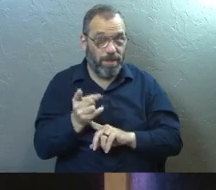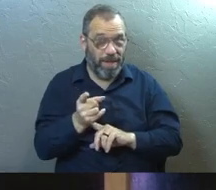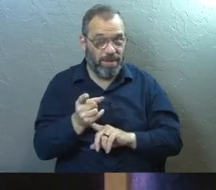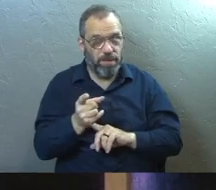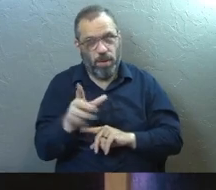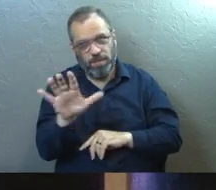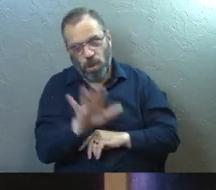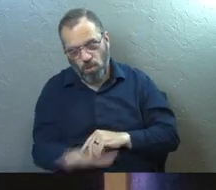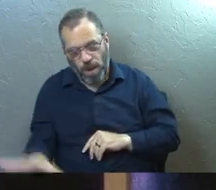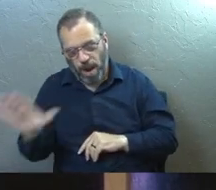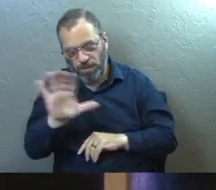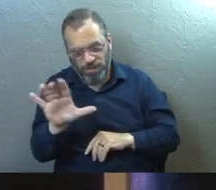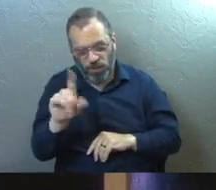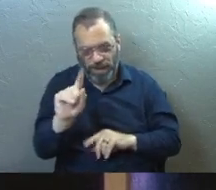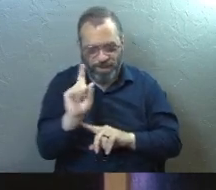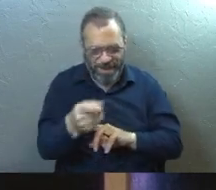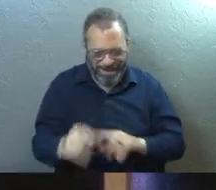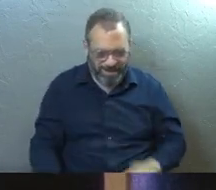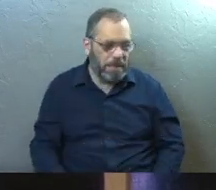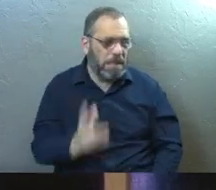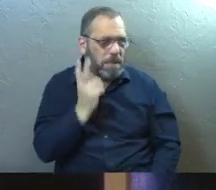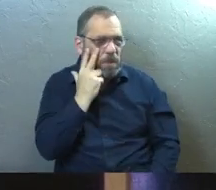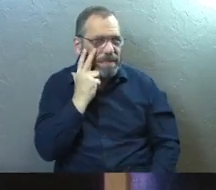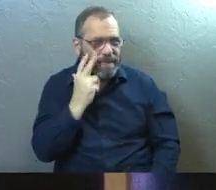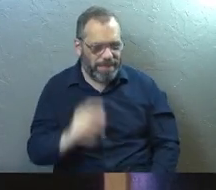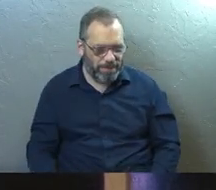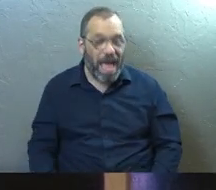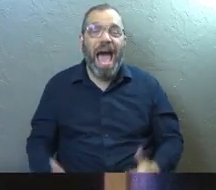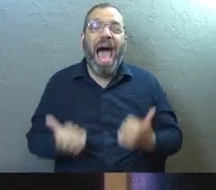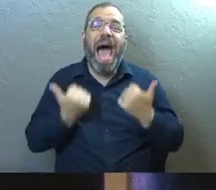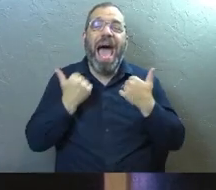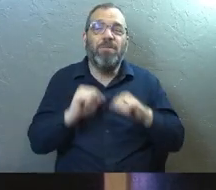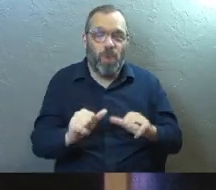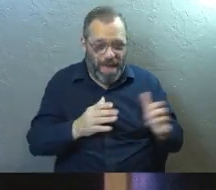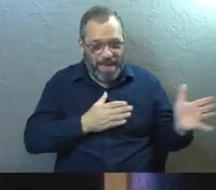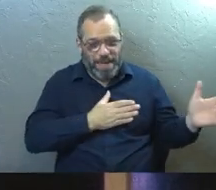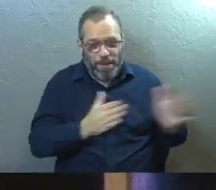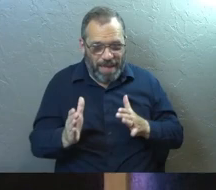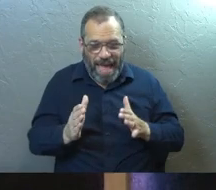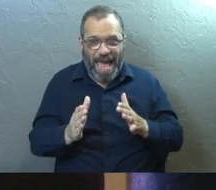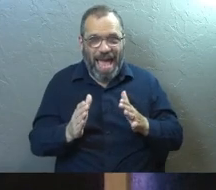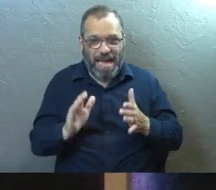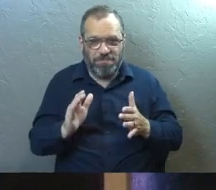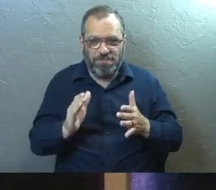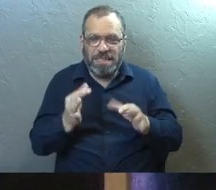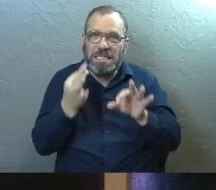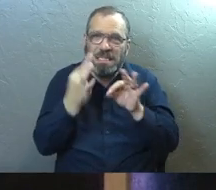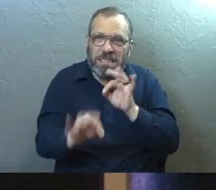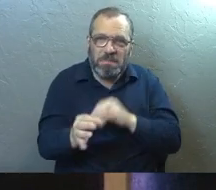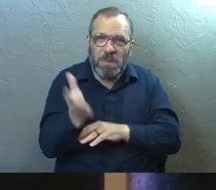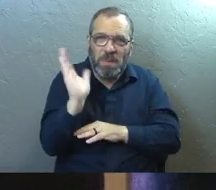or so. We'll see. I've tried to plan a smaller message.